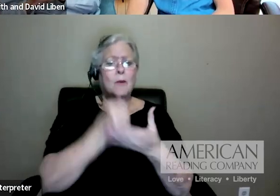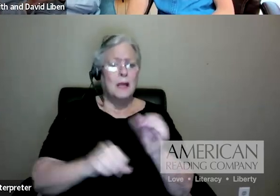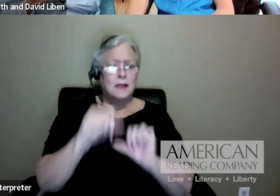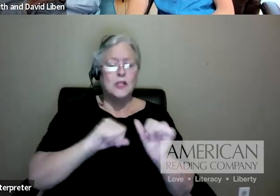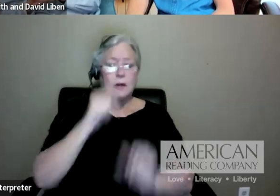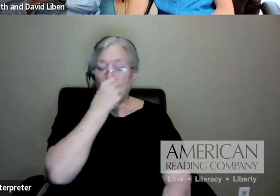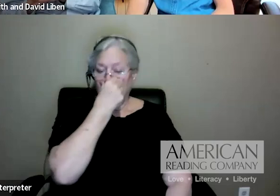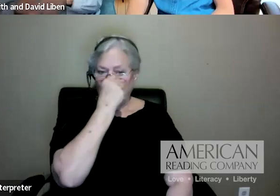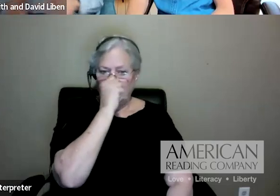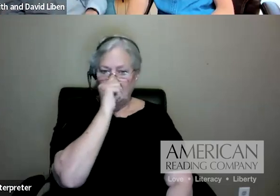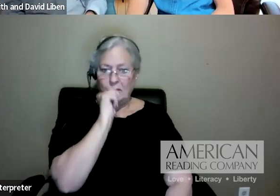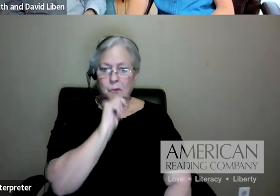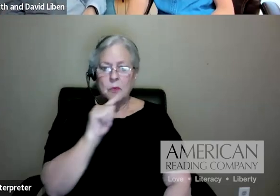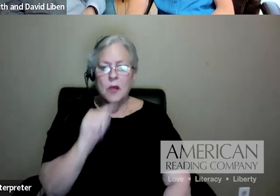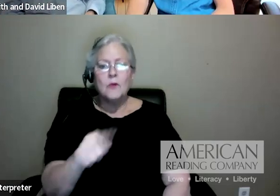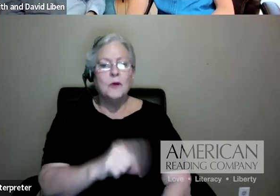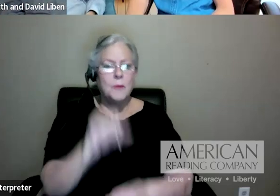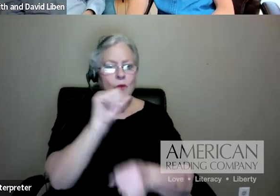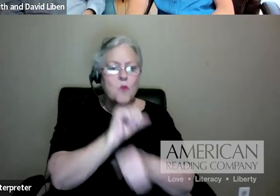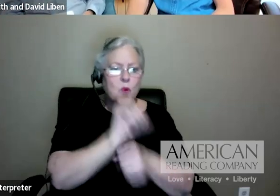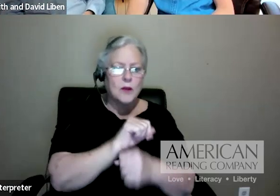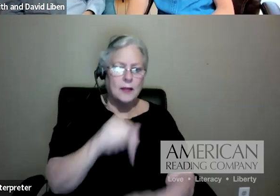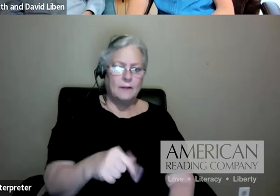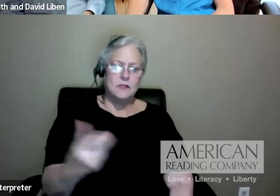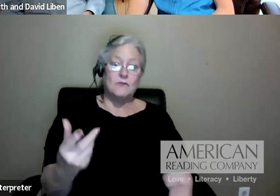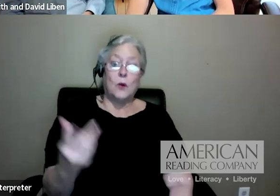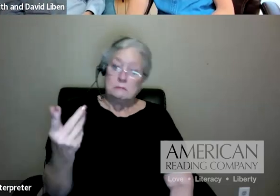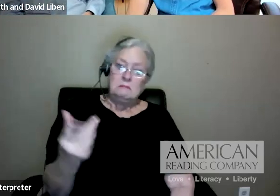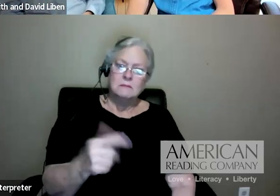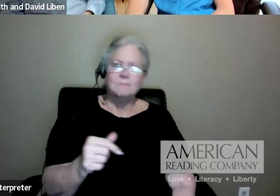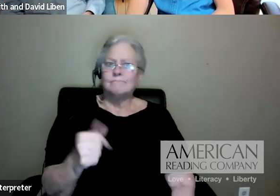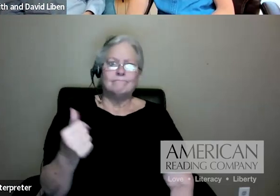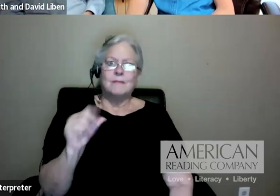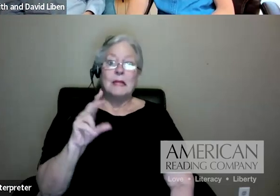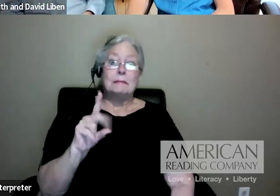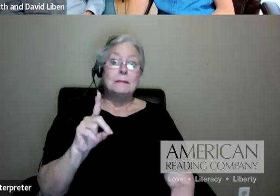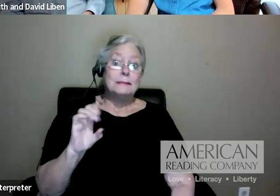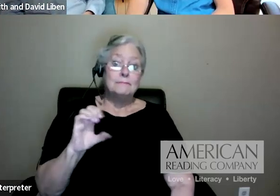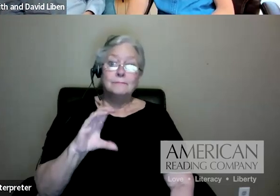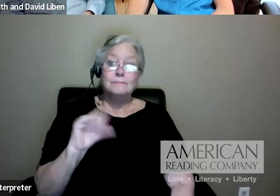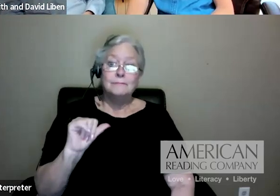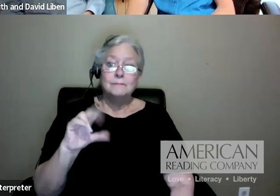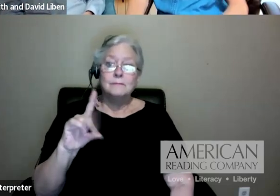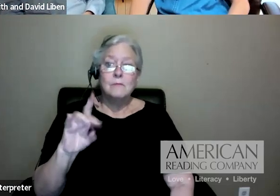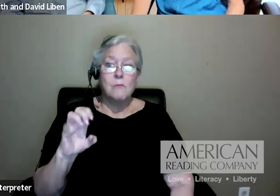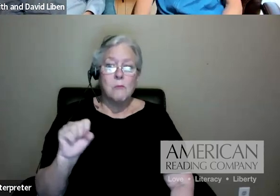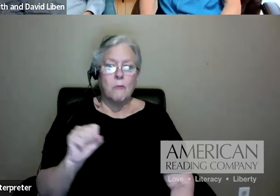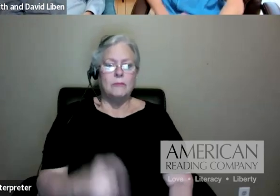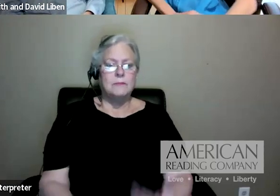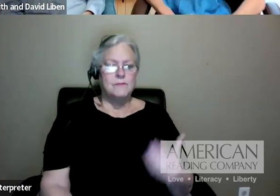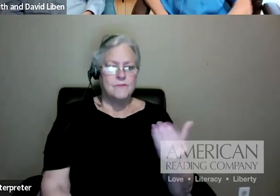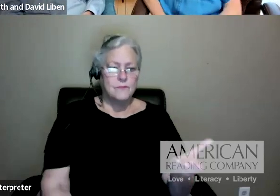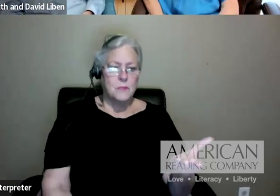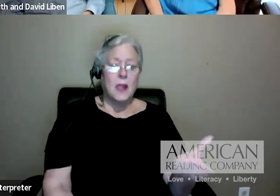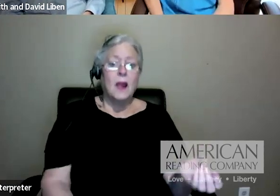this and many other things for decades. And I love, David, the way you began with saying, hey, cognitive scientists, knew many